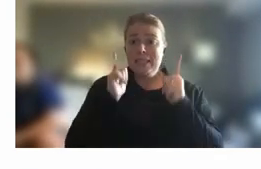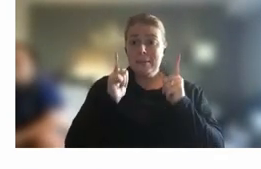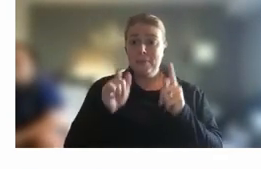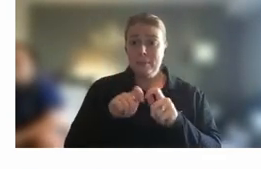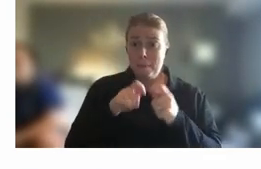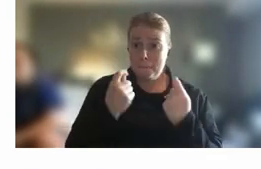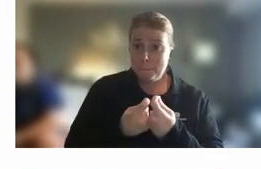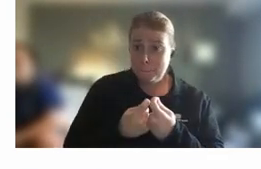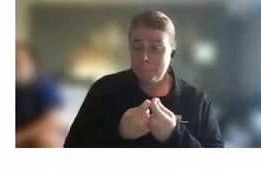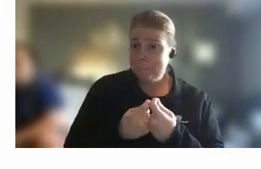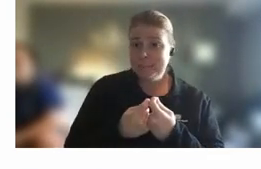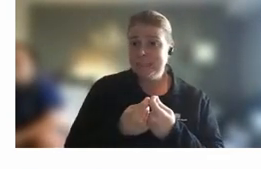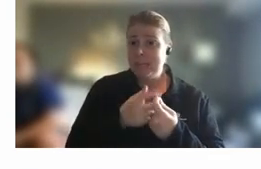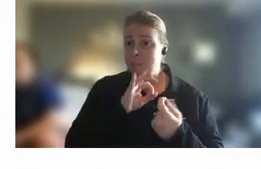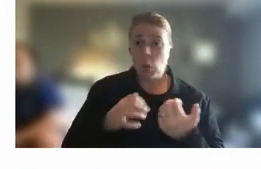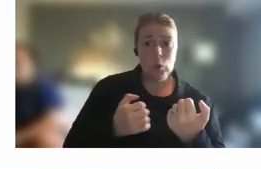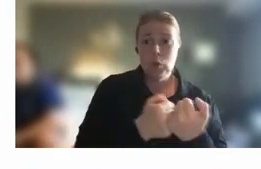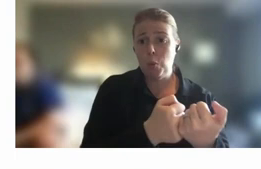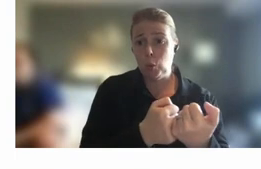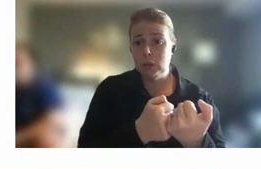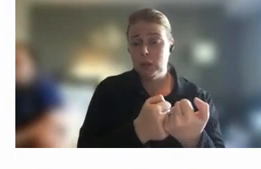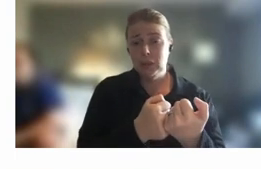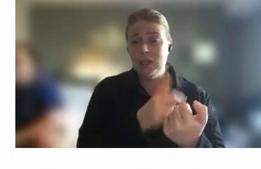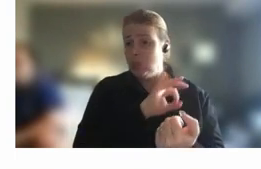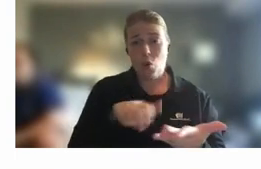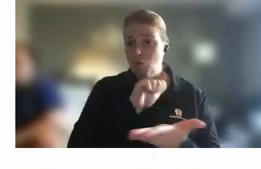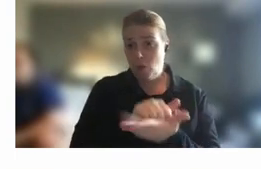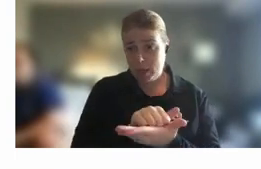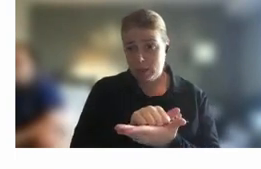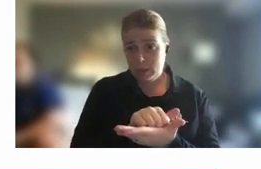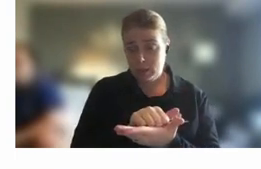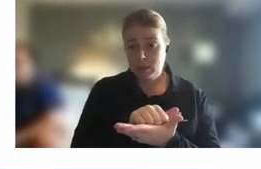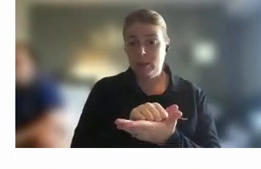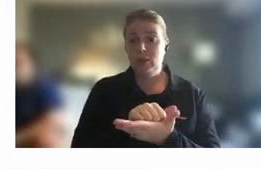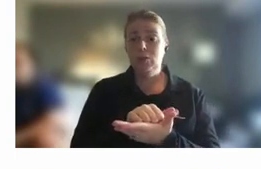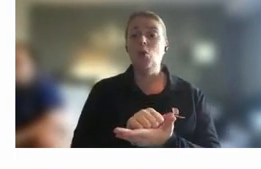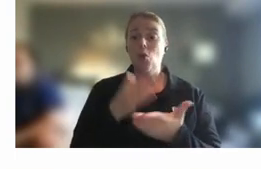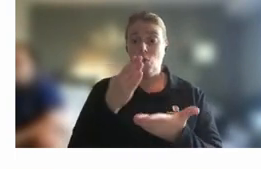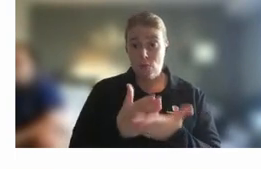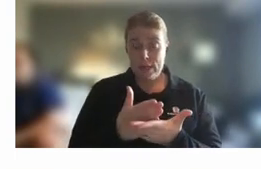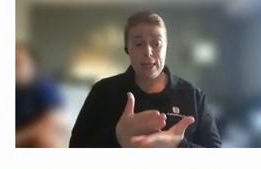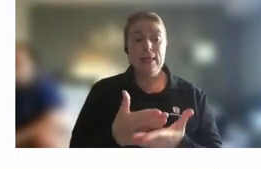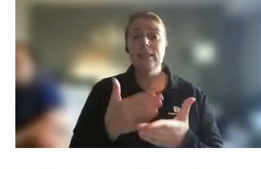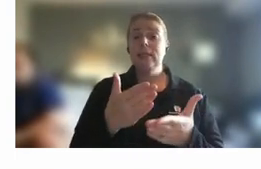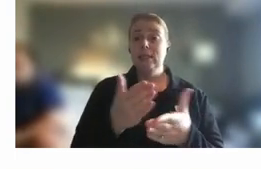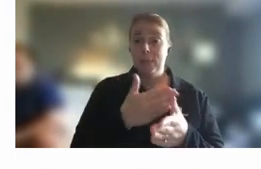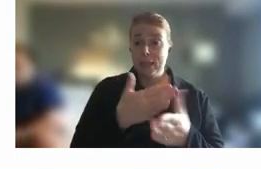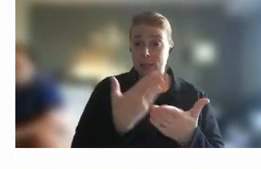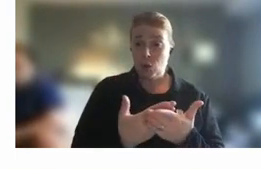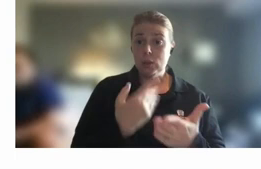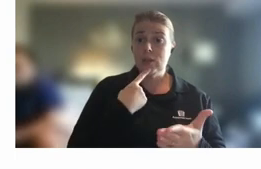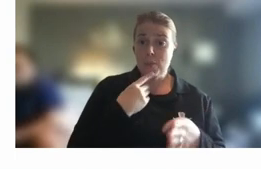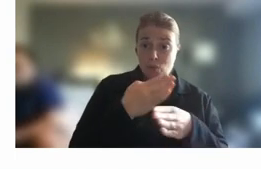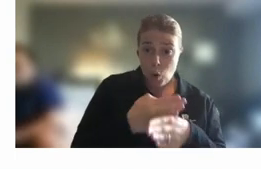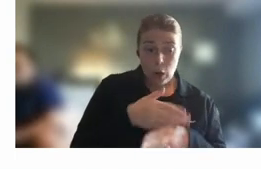organization that doesn't facilitate that so it really does come back down to the type of work and the person and the context but also the